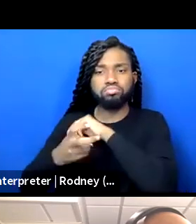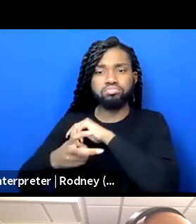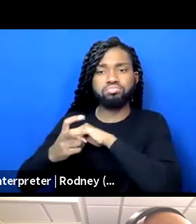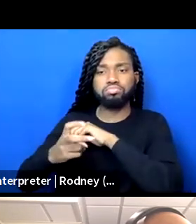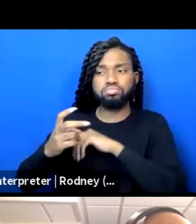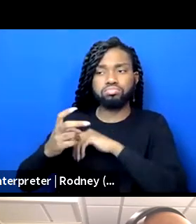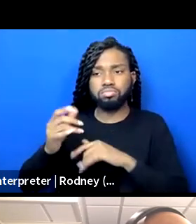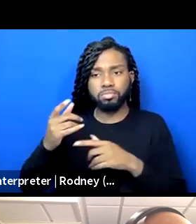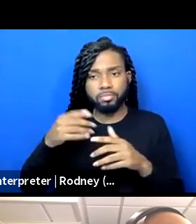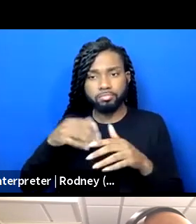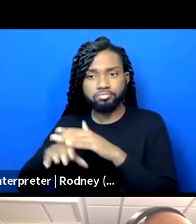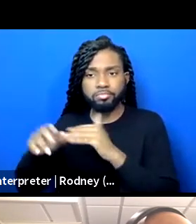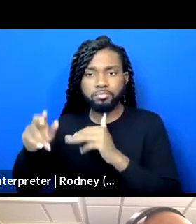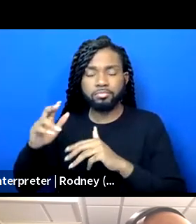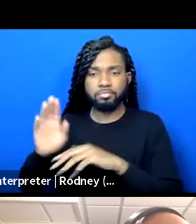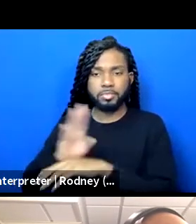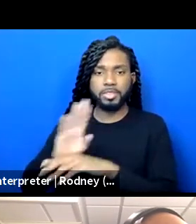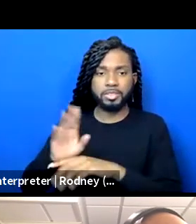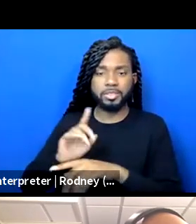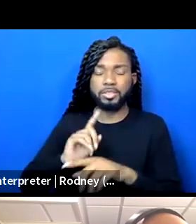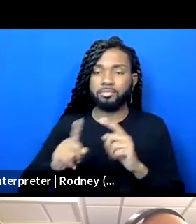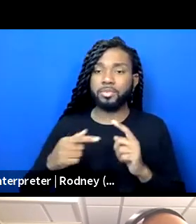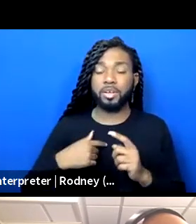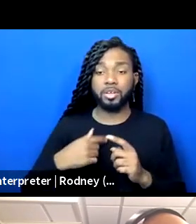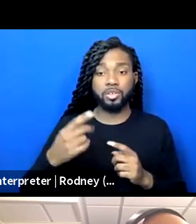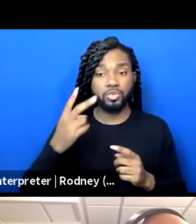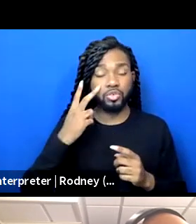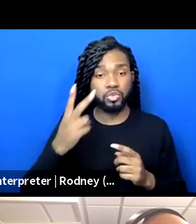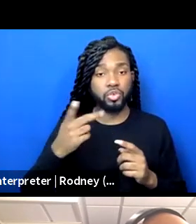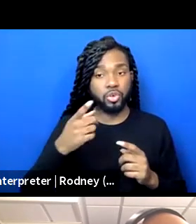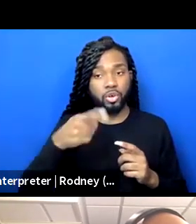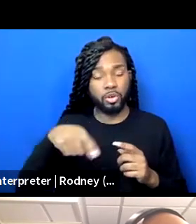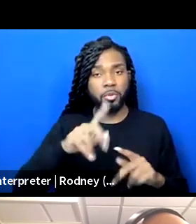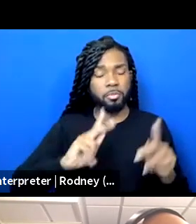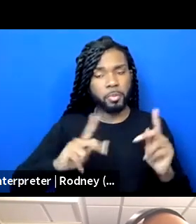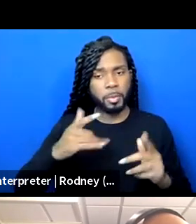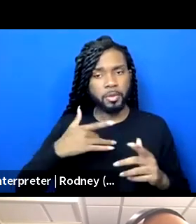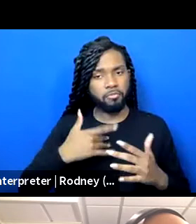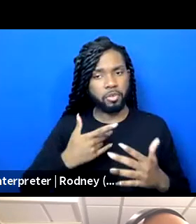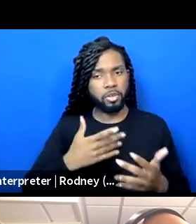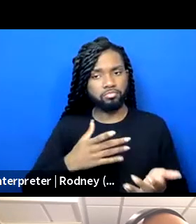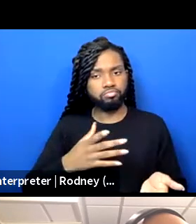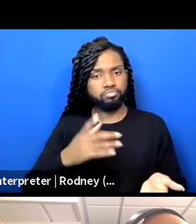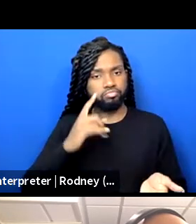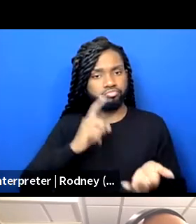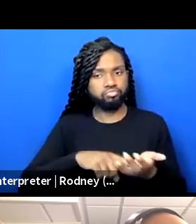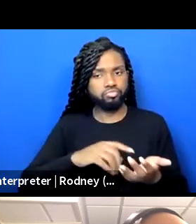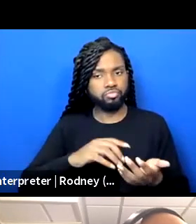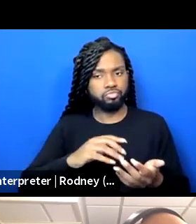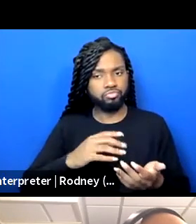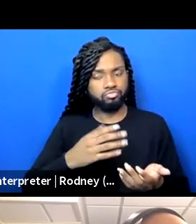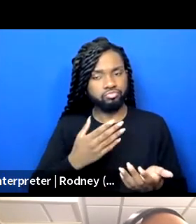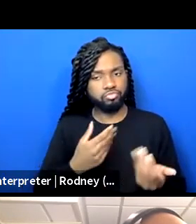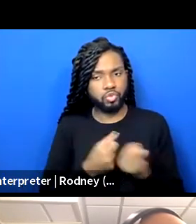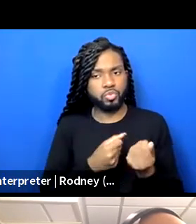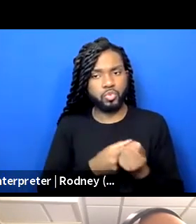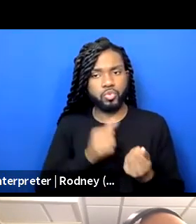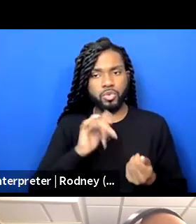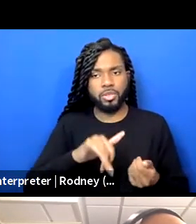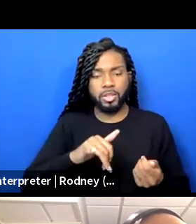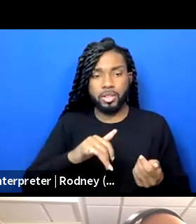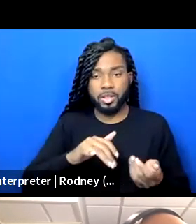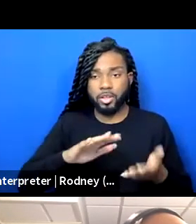Our eyes saw the truth justify community rage, you know, justify community rage,